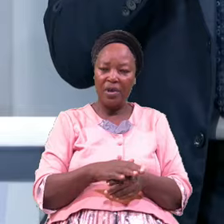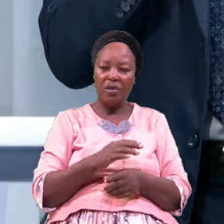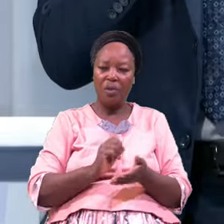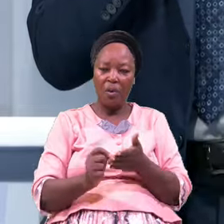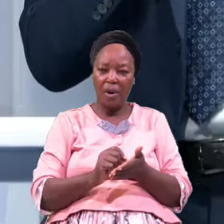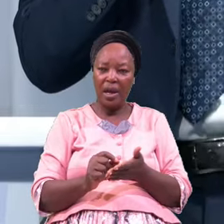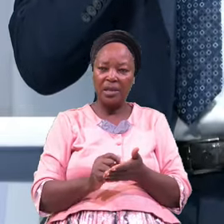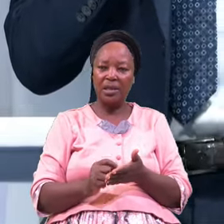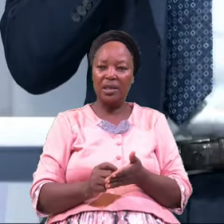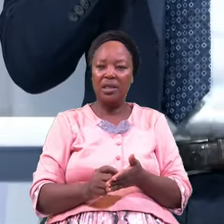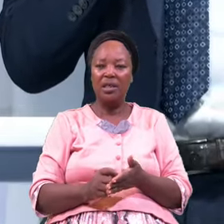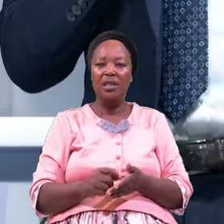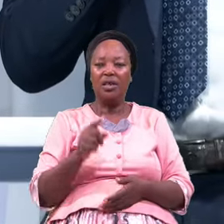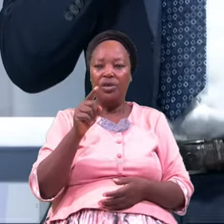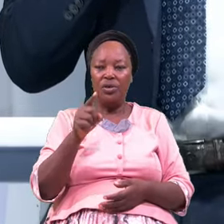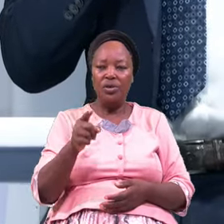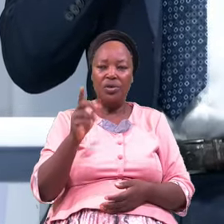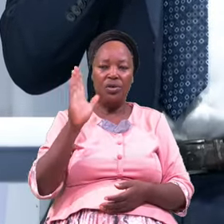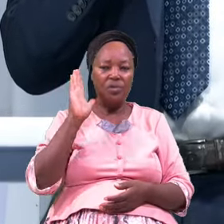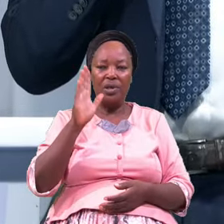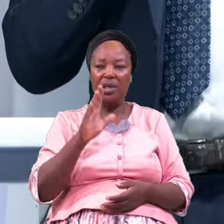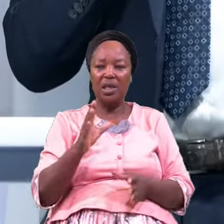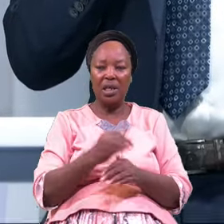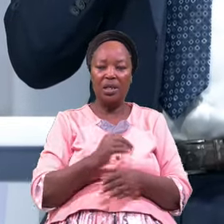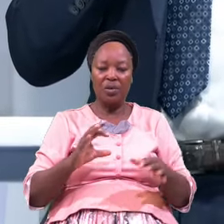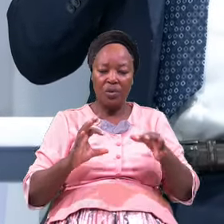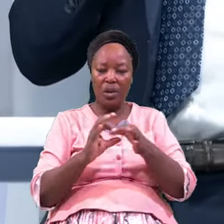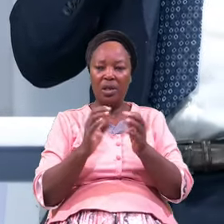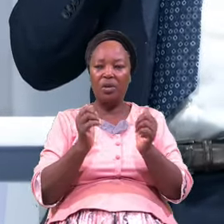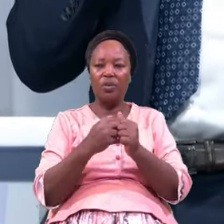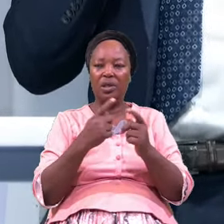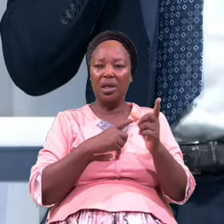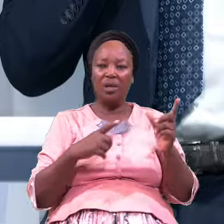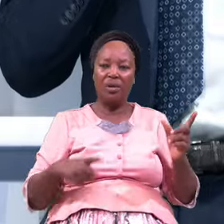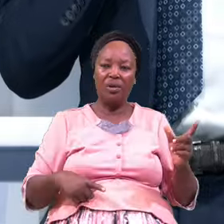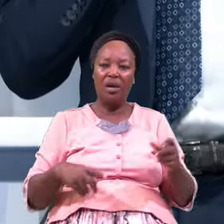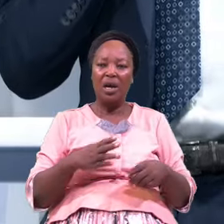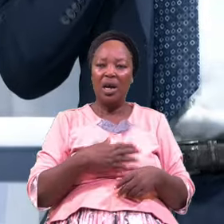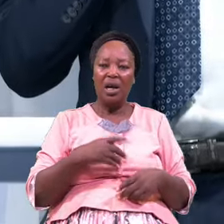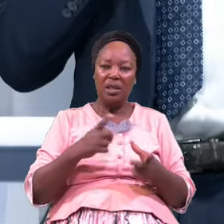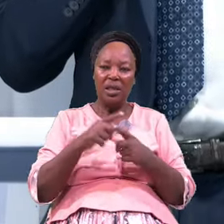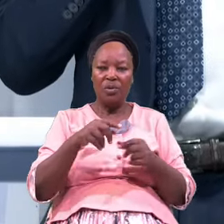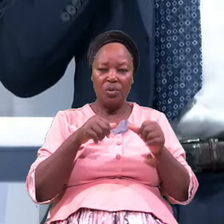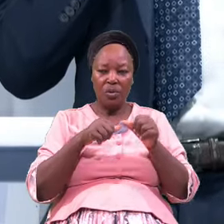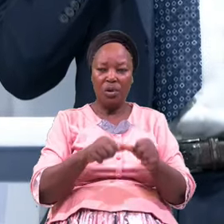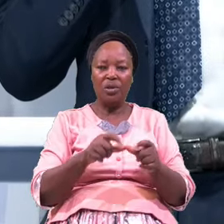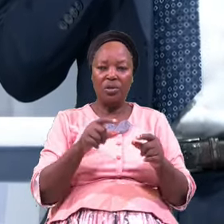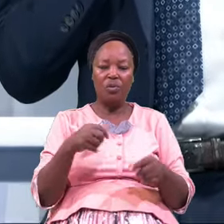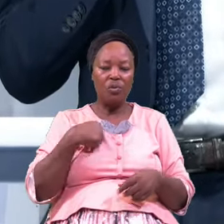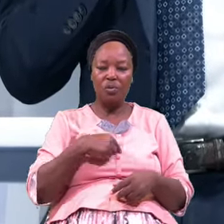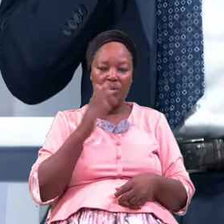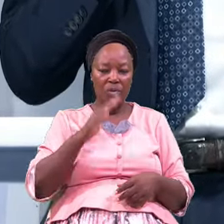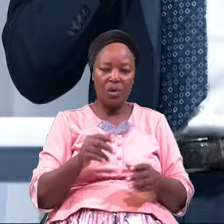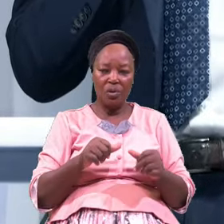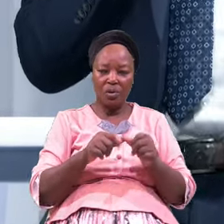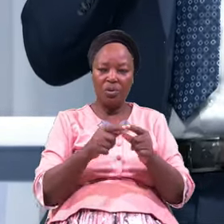You Will Get Connected With The Lord And They Will Continue To Pray For You They